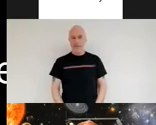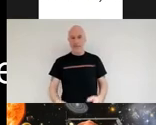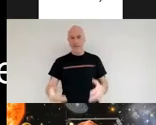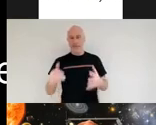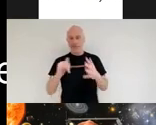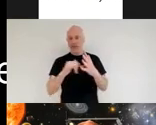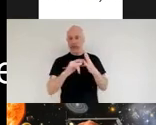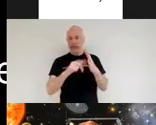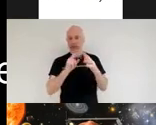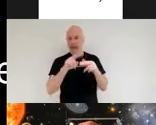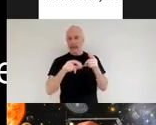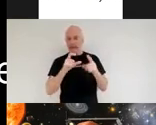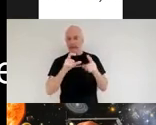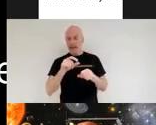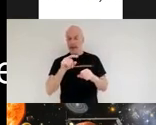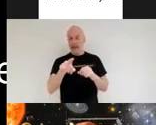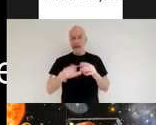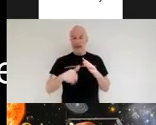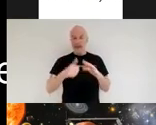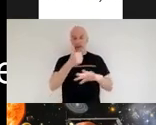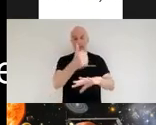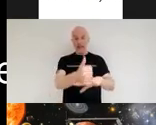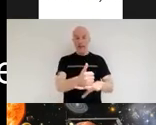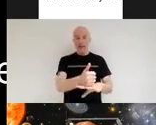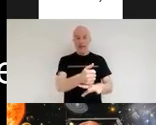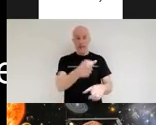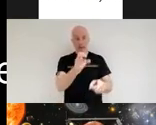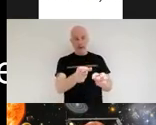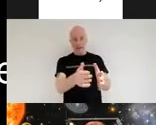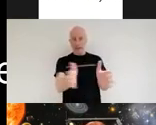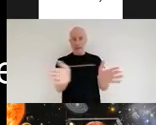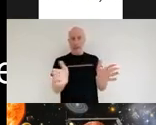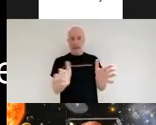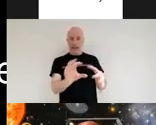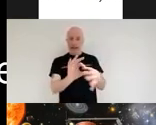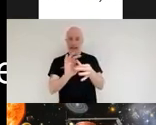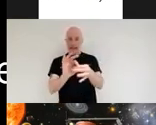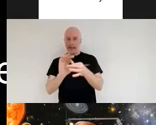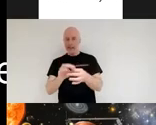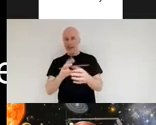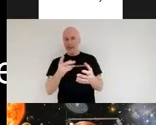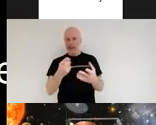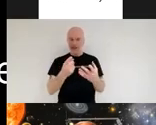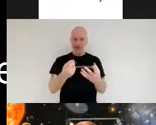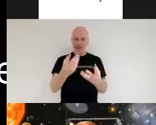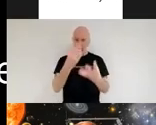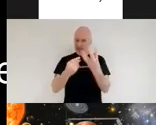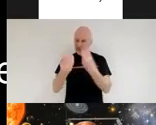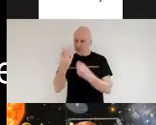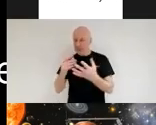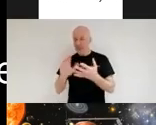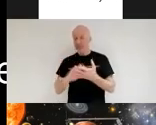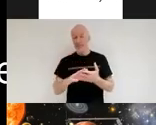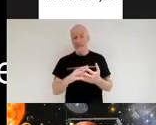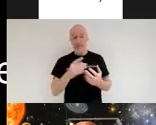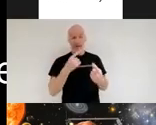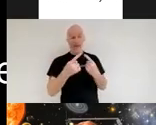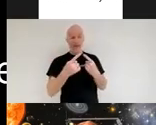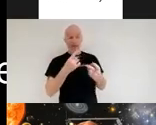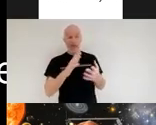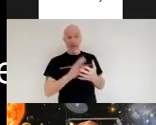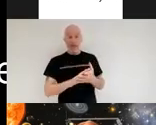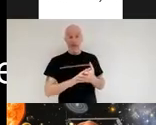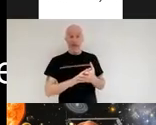set up a public engagement and education website it includes information videos and um educational